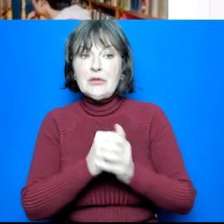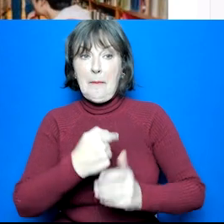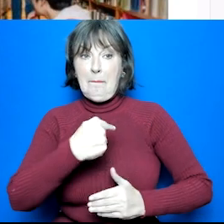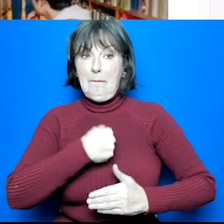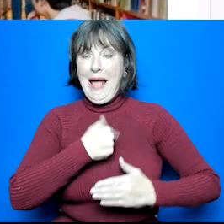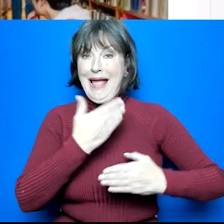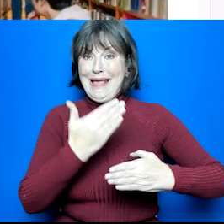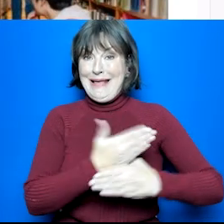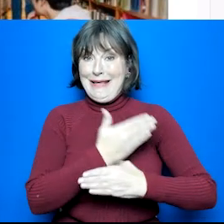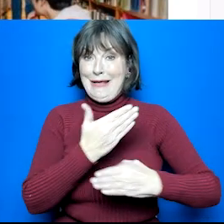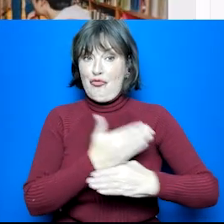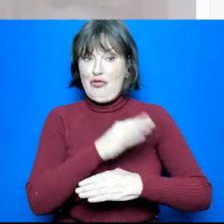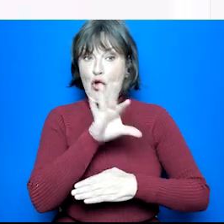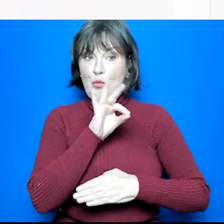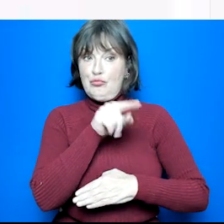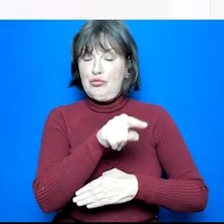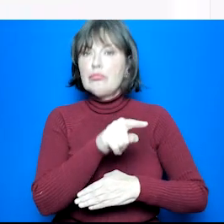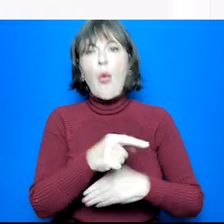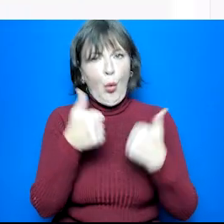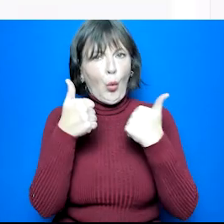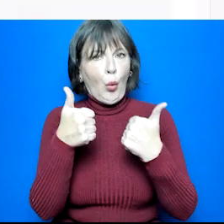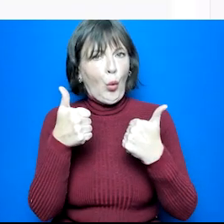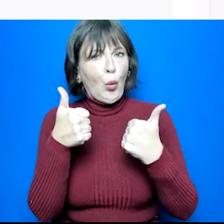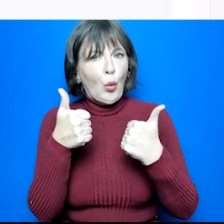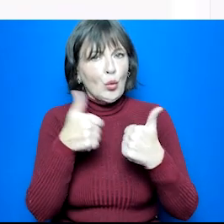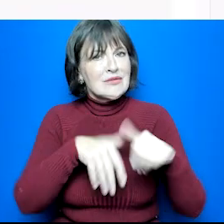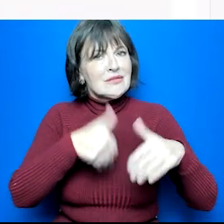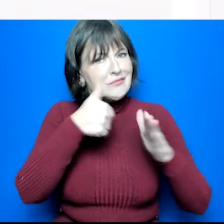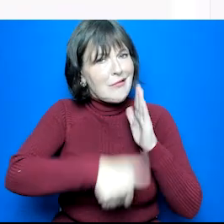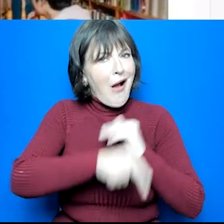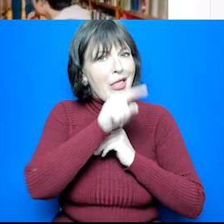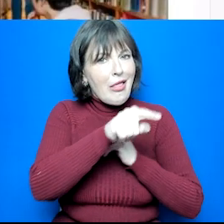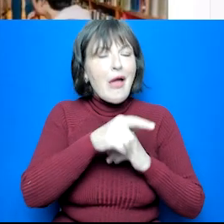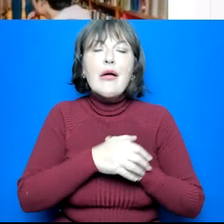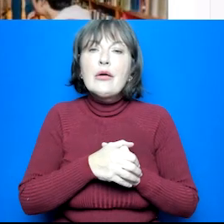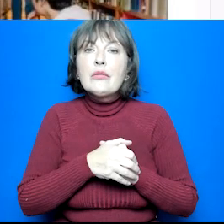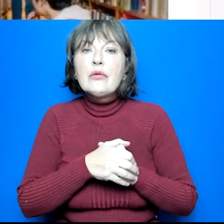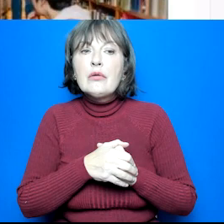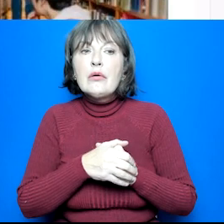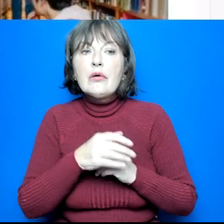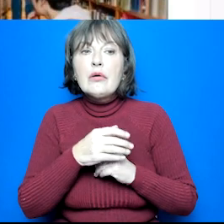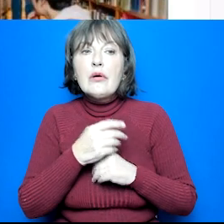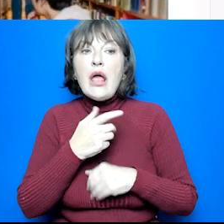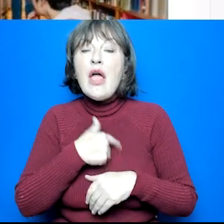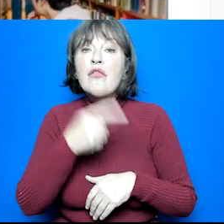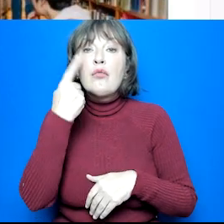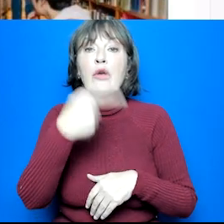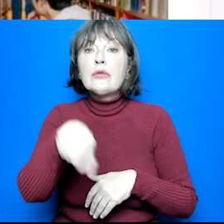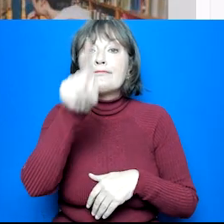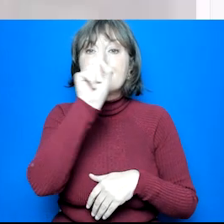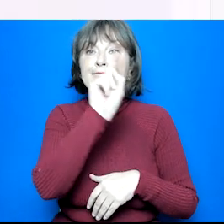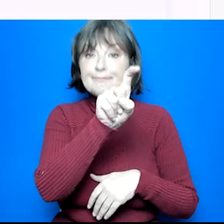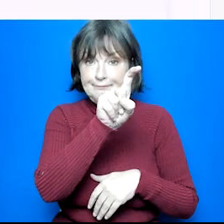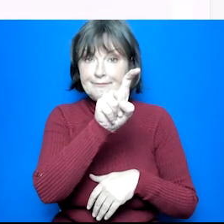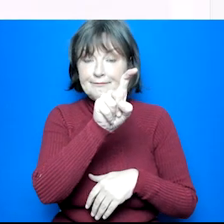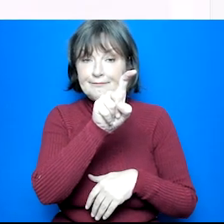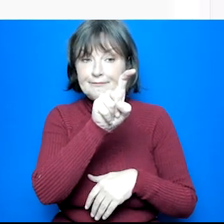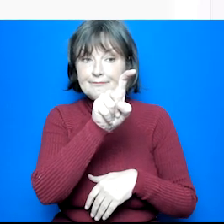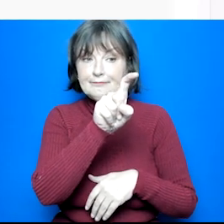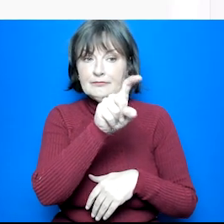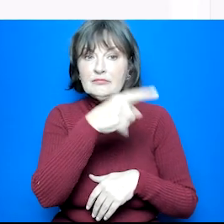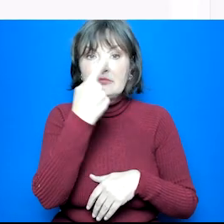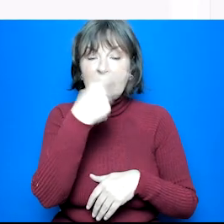My Career Options, as you can see here, is a good place to start. If we hover over the My Career Options tab,